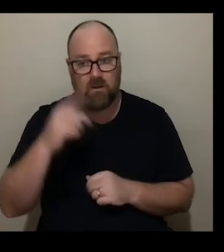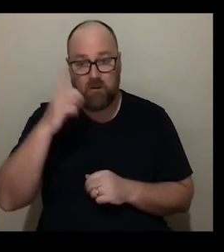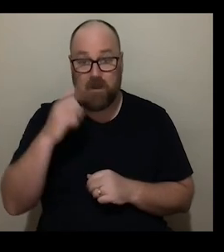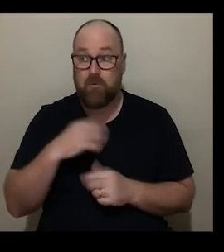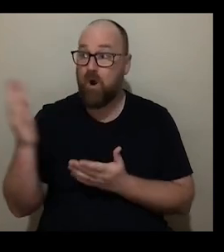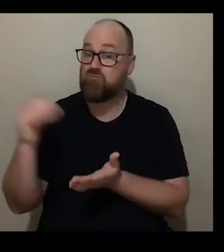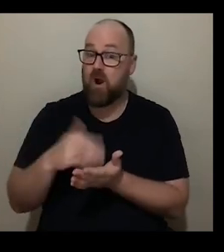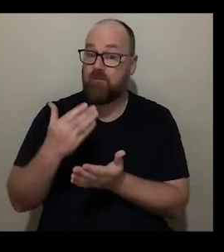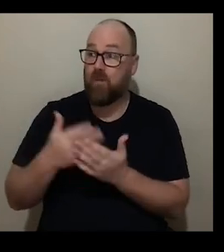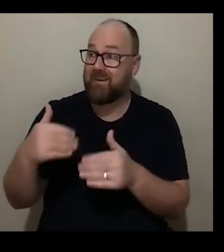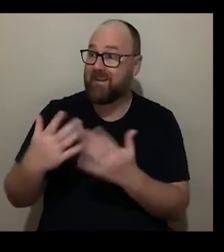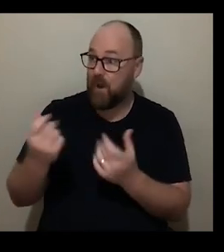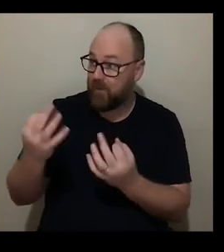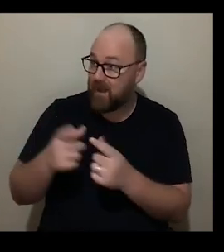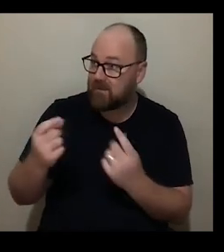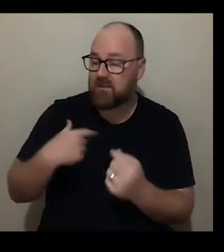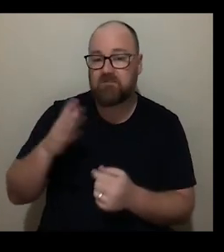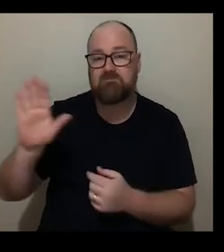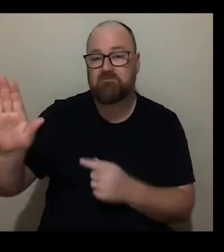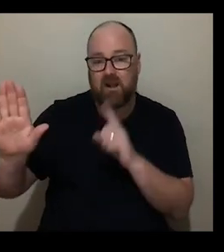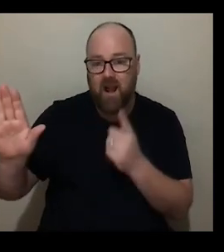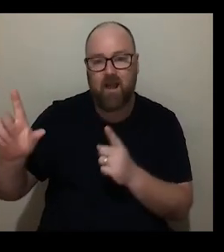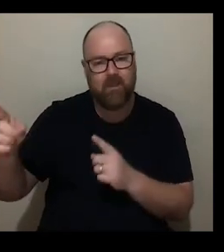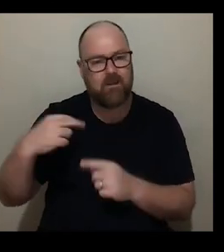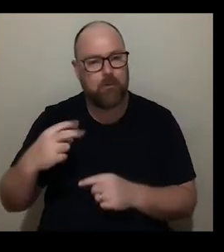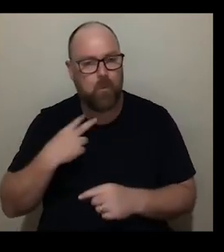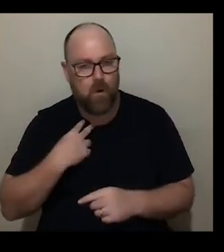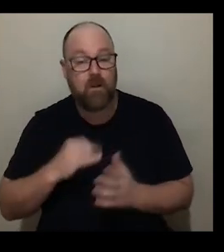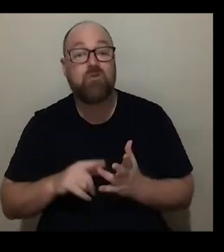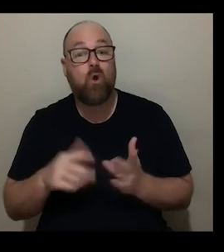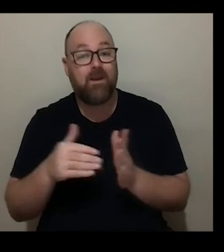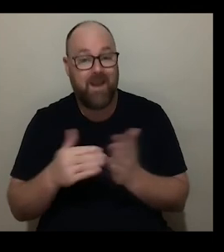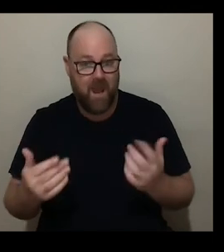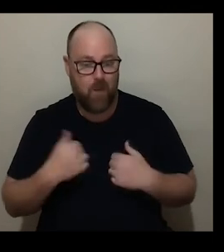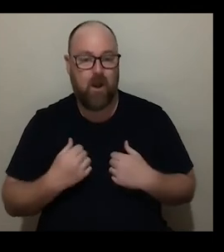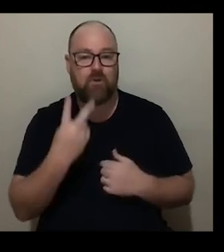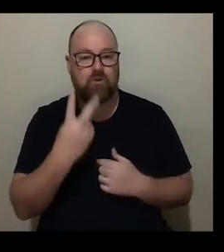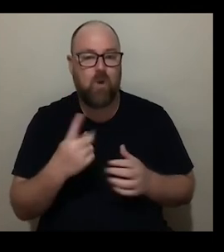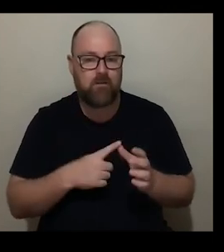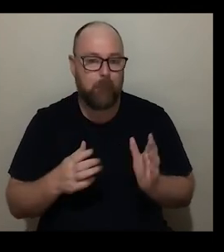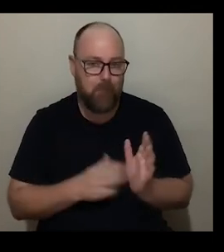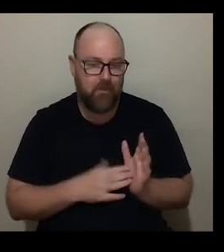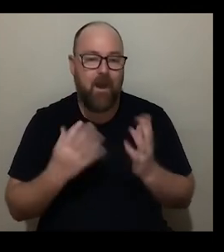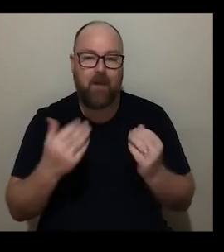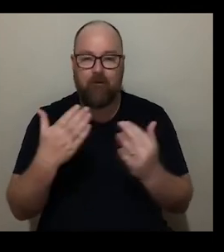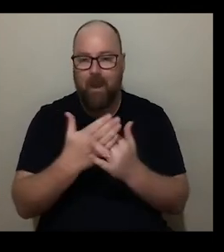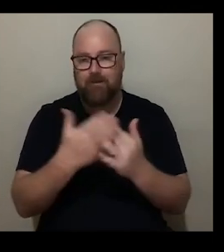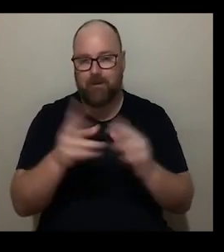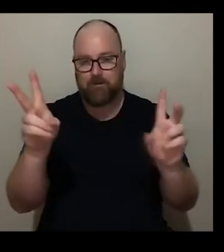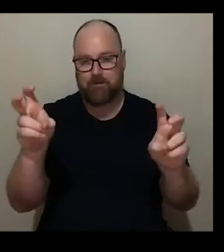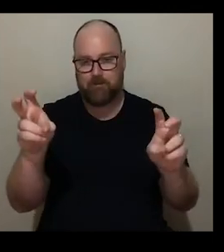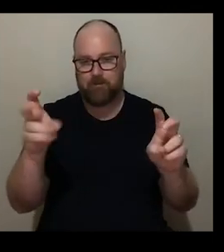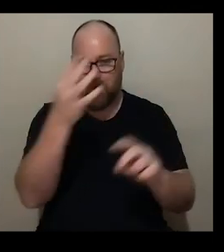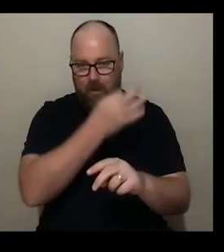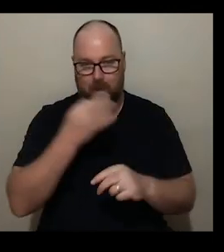can't get into the exhibition so to address that i program bi-monthly access hours in which for two